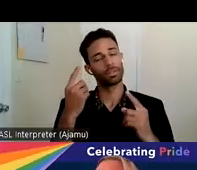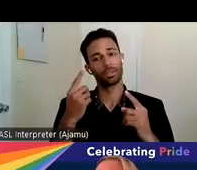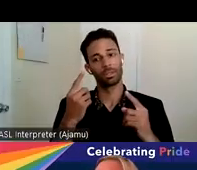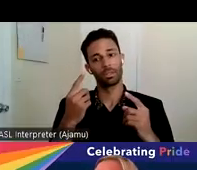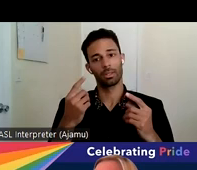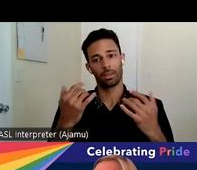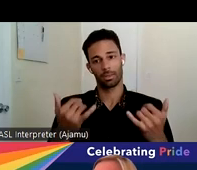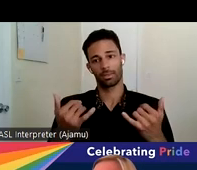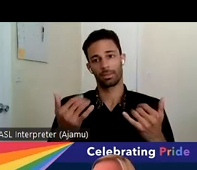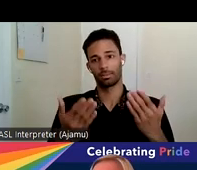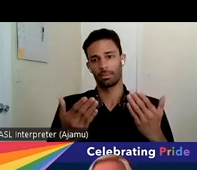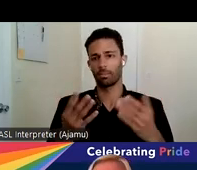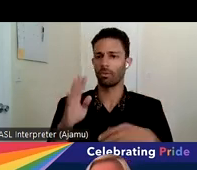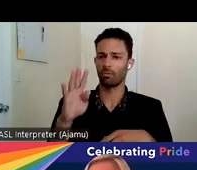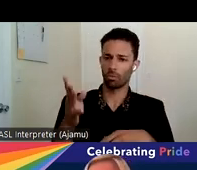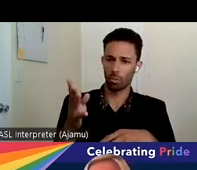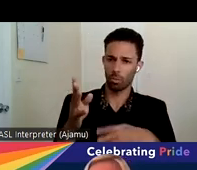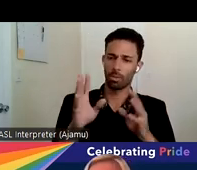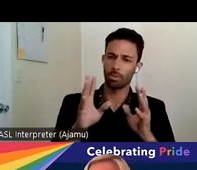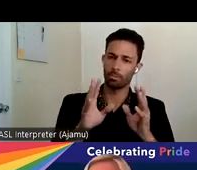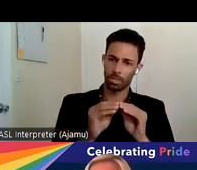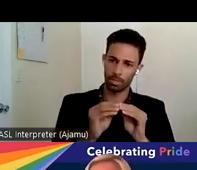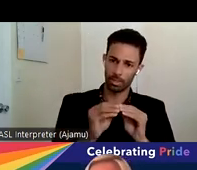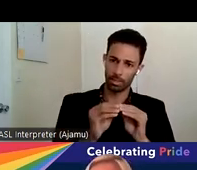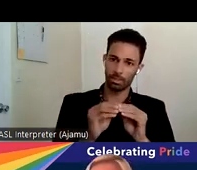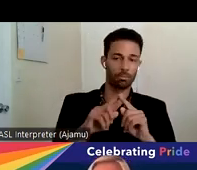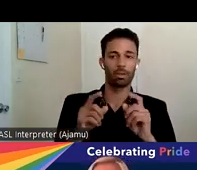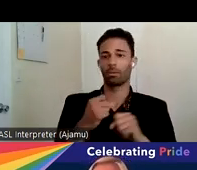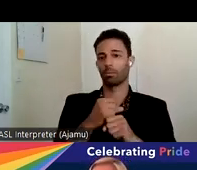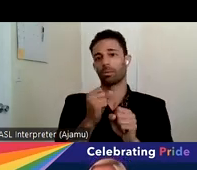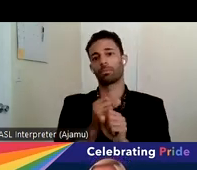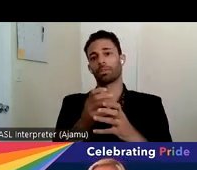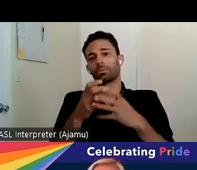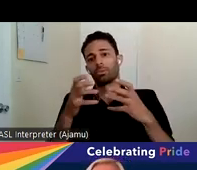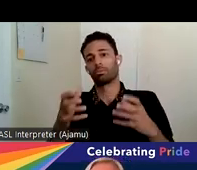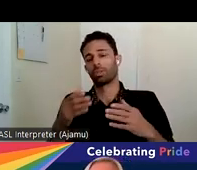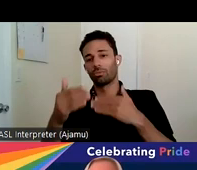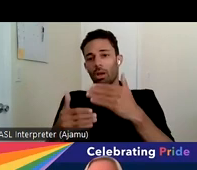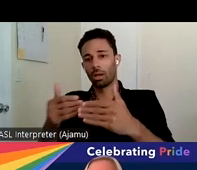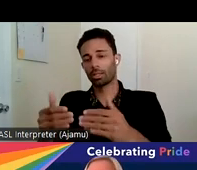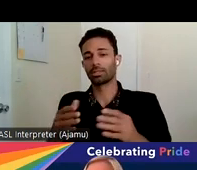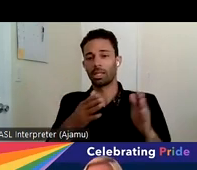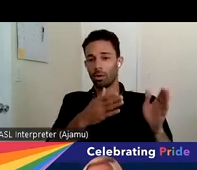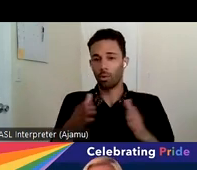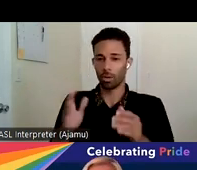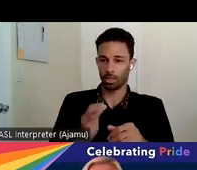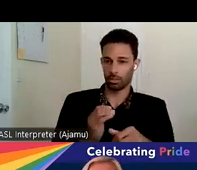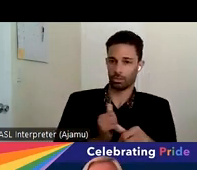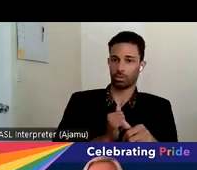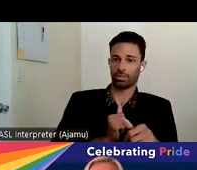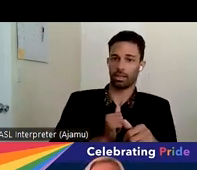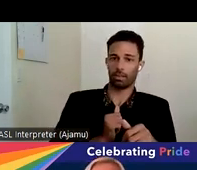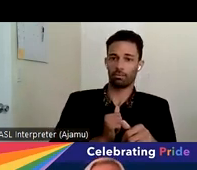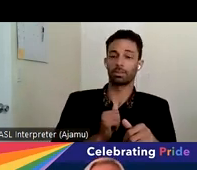this might be the fourth meeting but we've made so much progress in terms of organizing ourselves and the